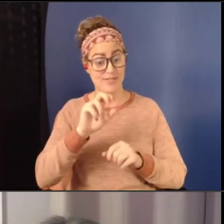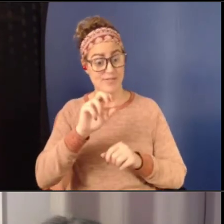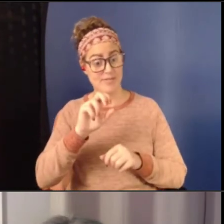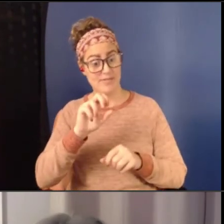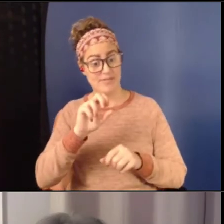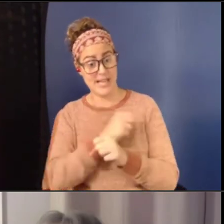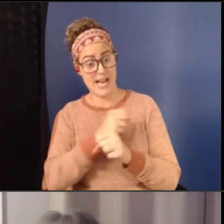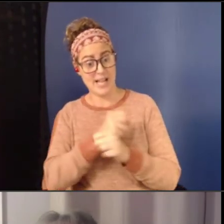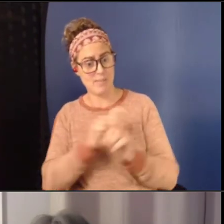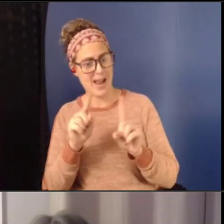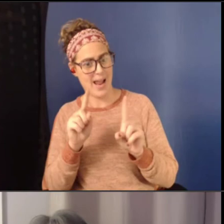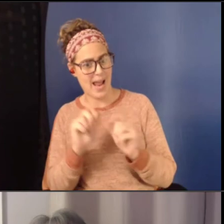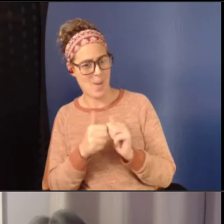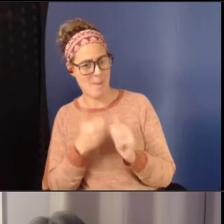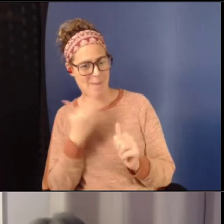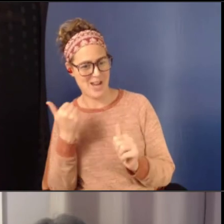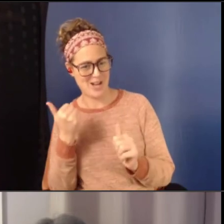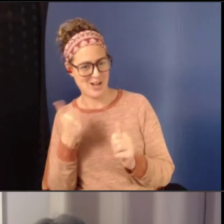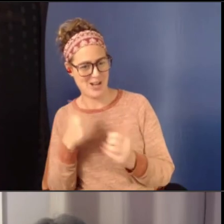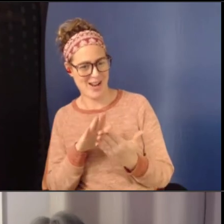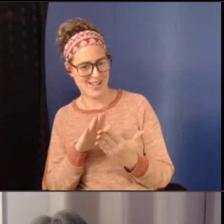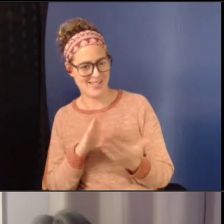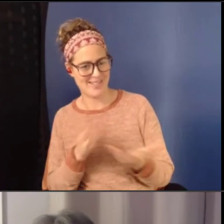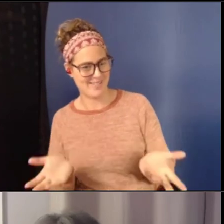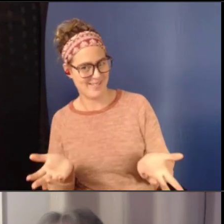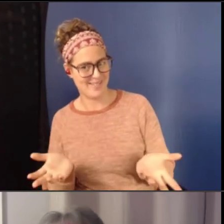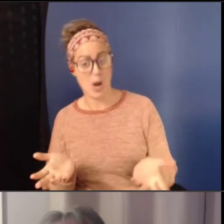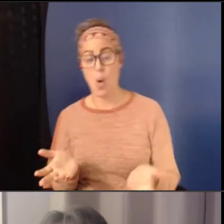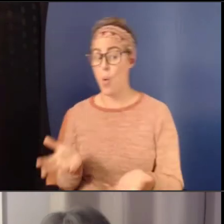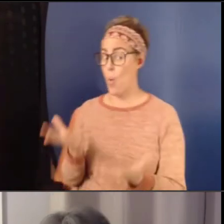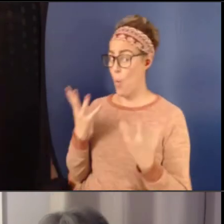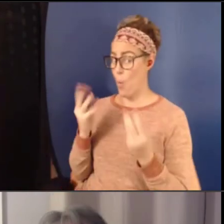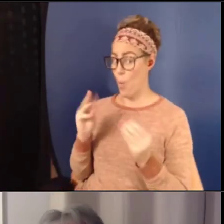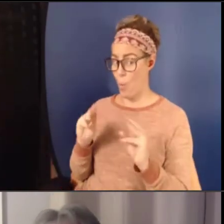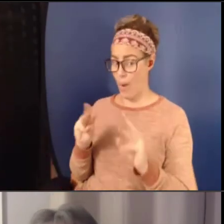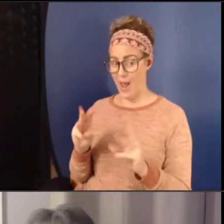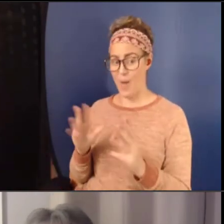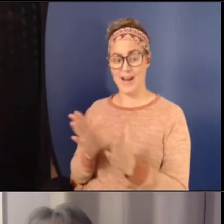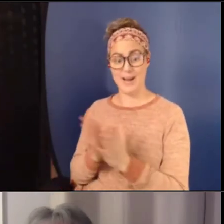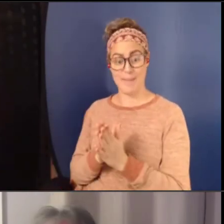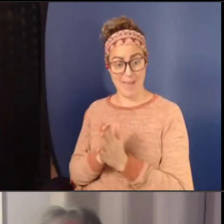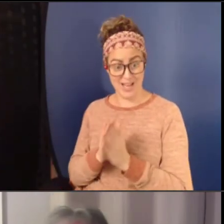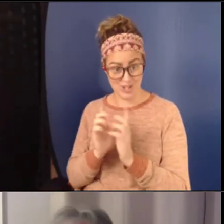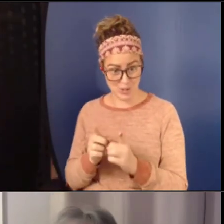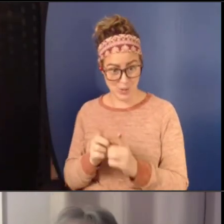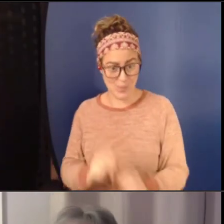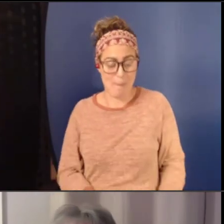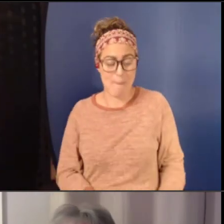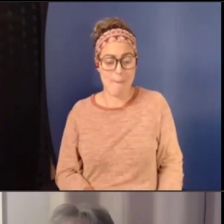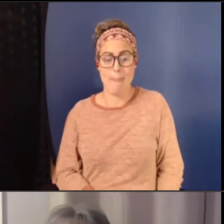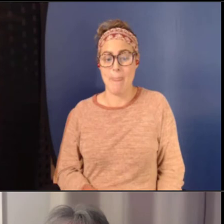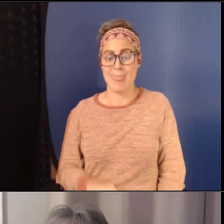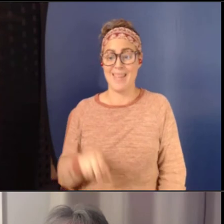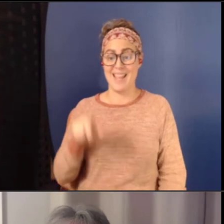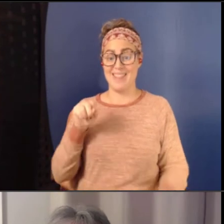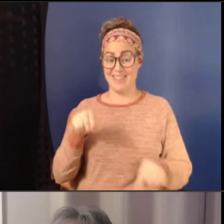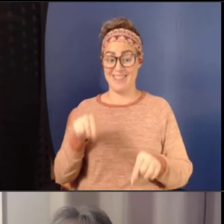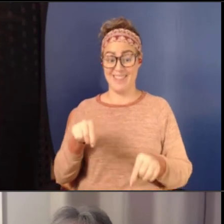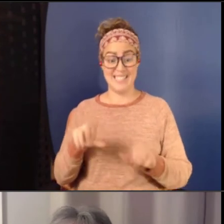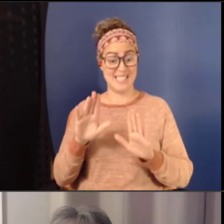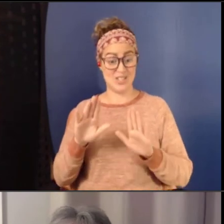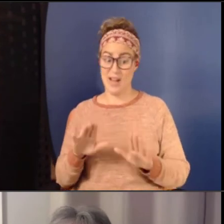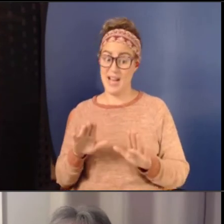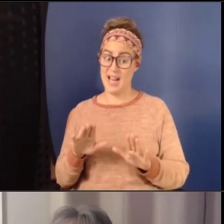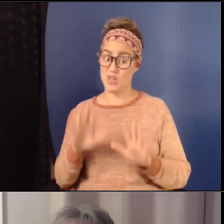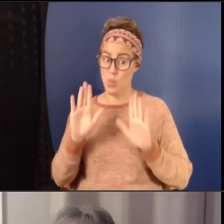Wow. Okay. So I commend you. You're, this is great. This is wonderful that, that you're, that you're working with this population